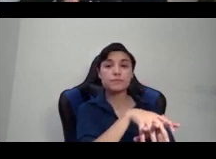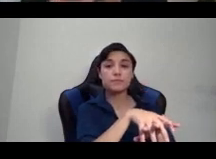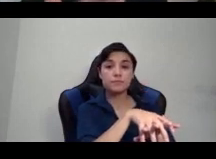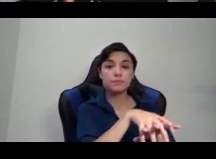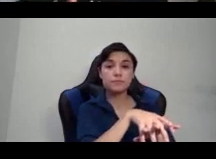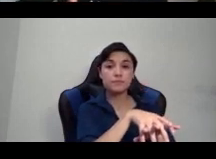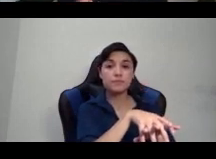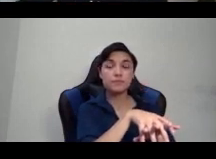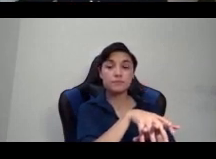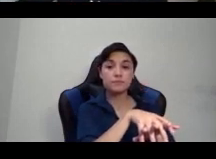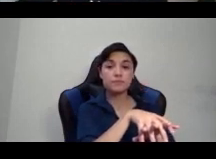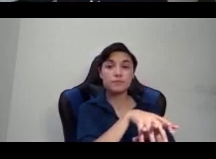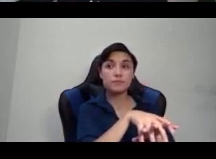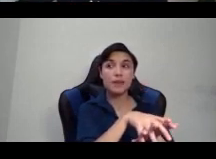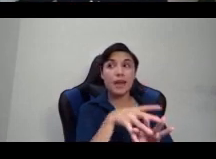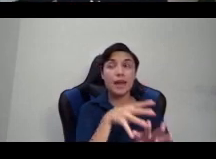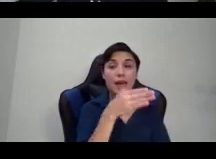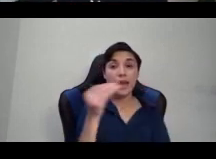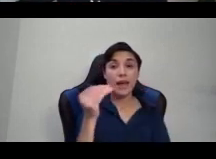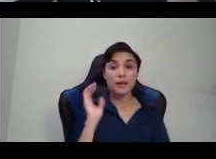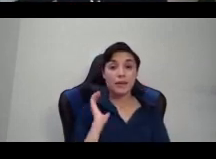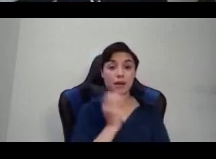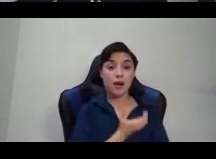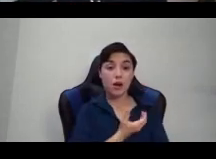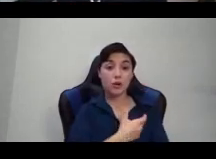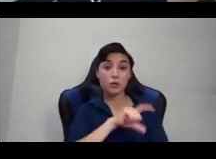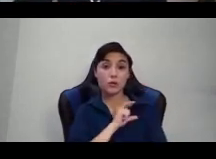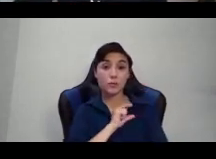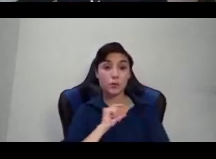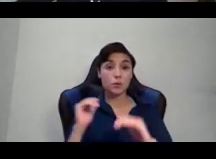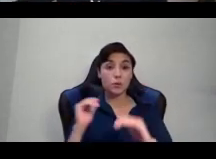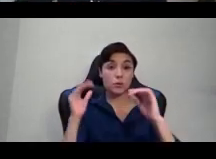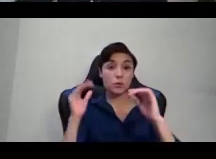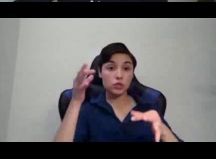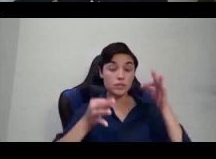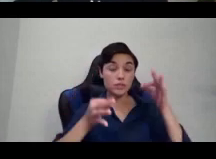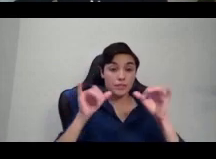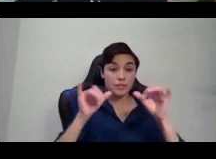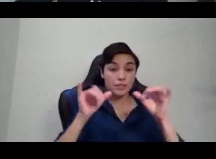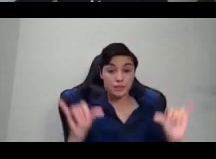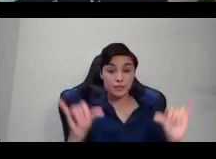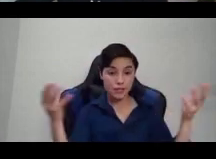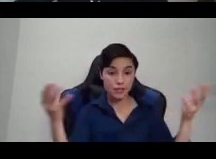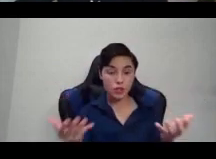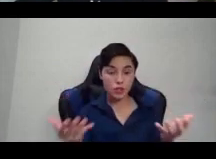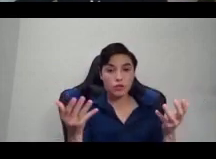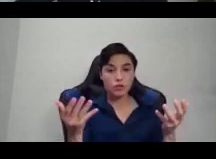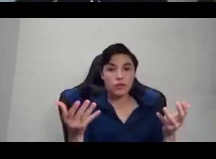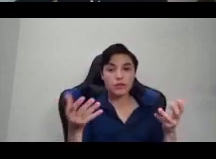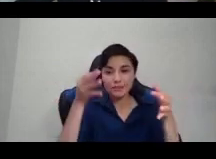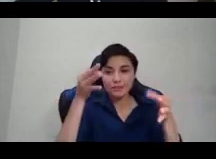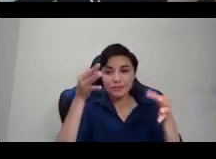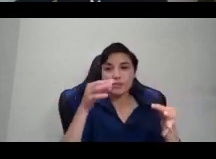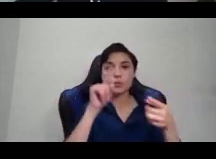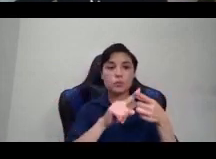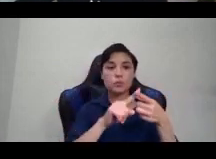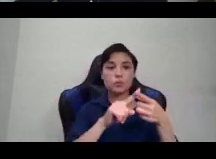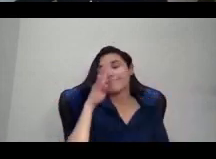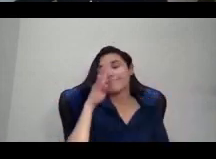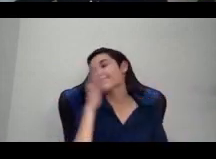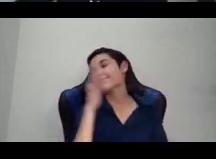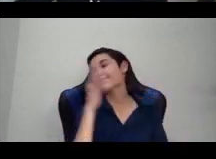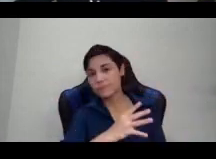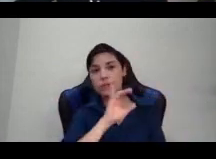investigate. But also there are the mass graves that are being discovered in British